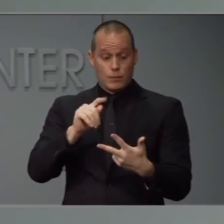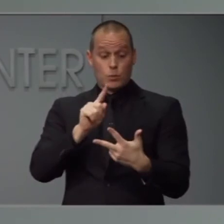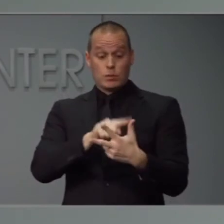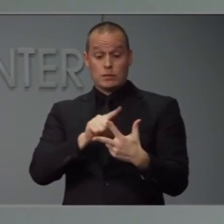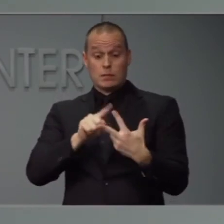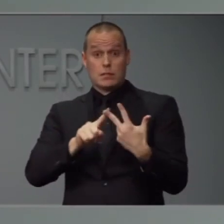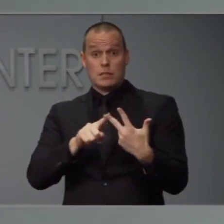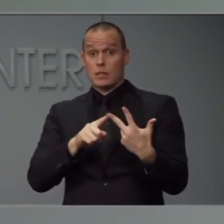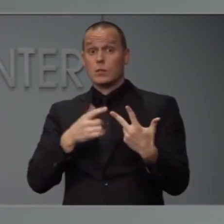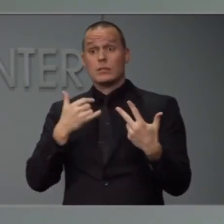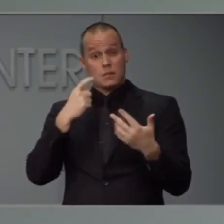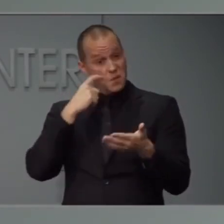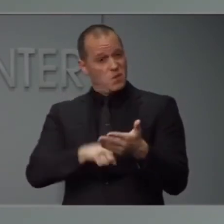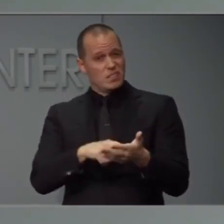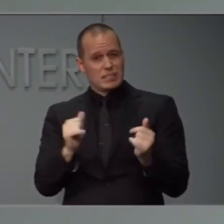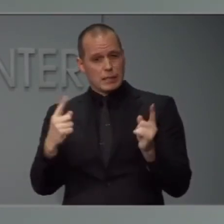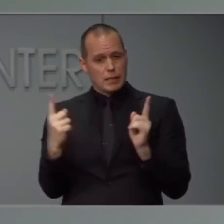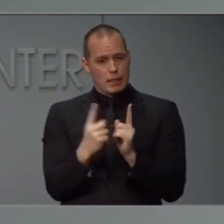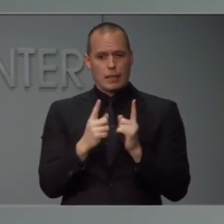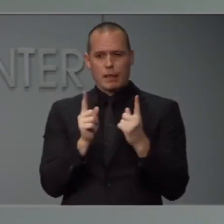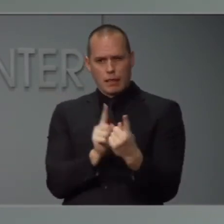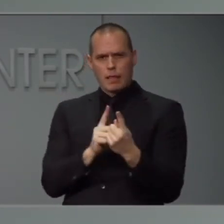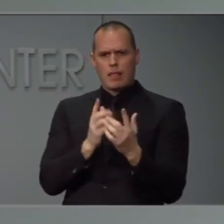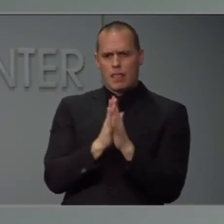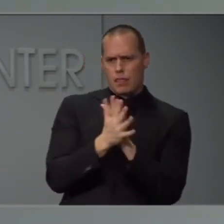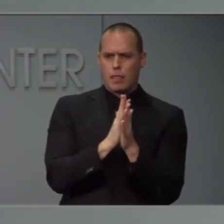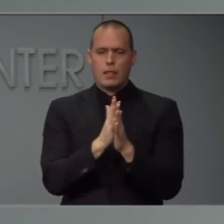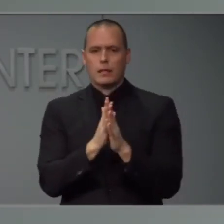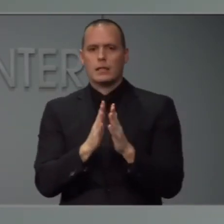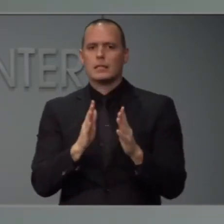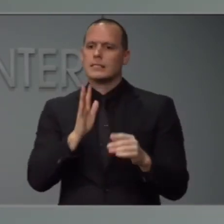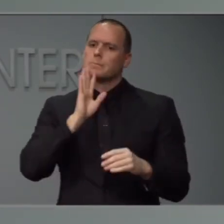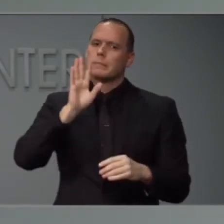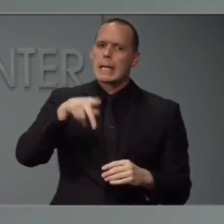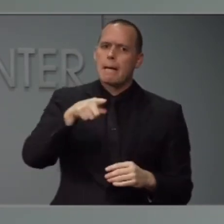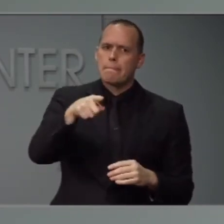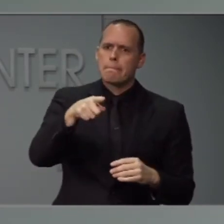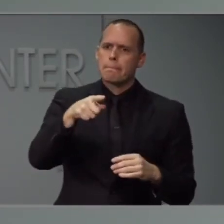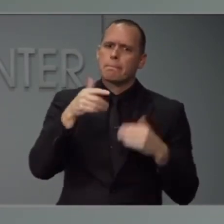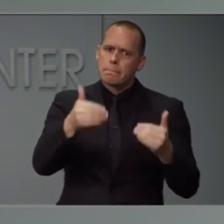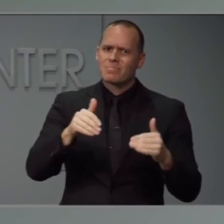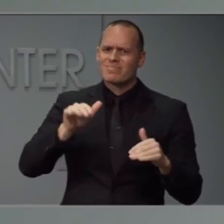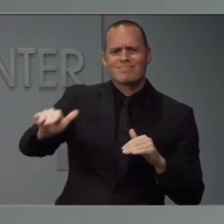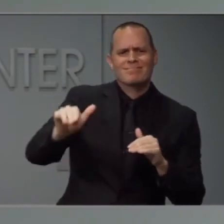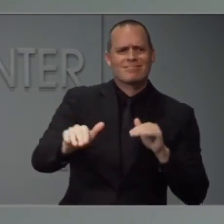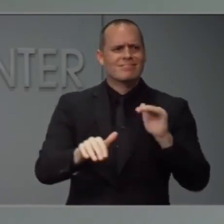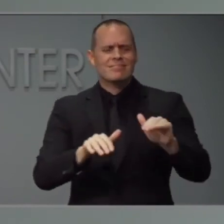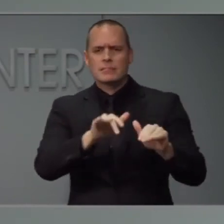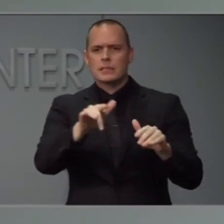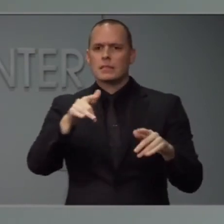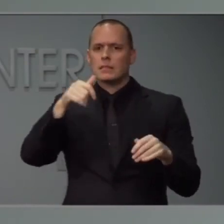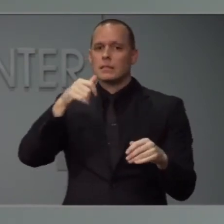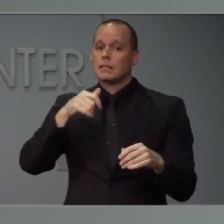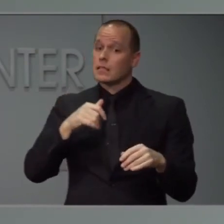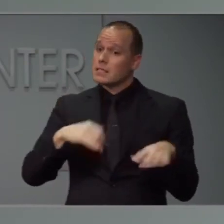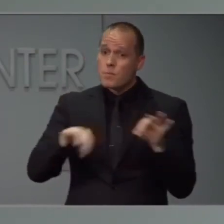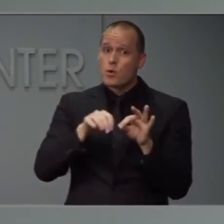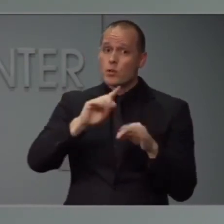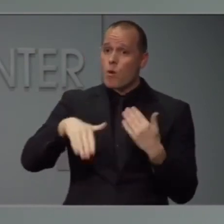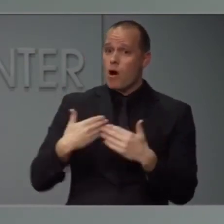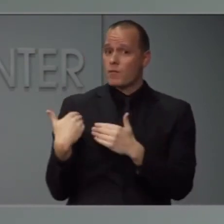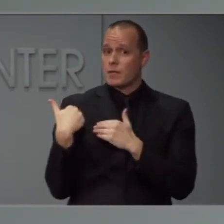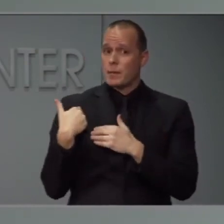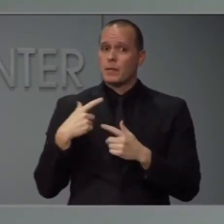unsafe from social distancing, speak up. We're all in this together. We're going to help each other out. And I think that means reminding each other about